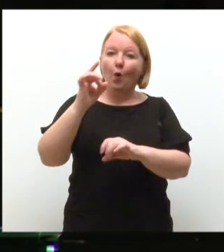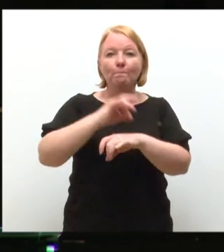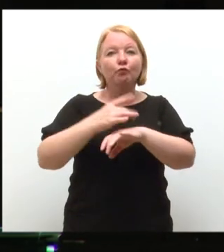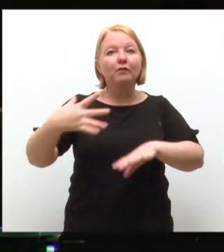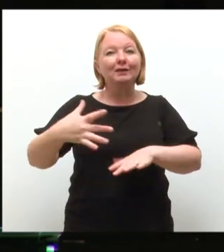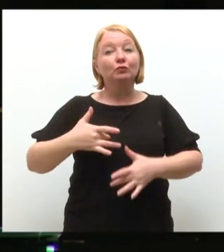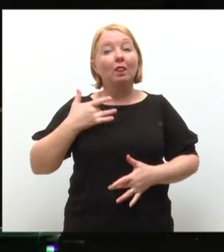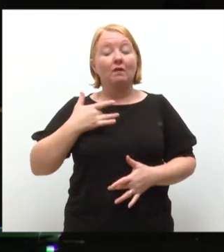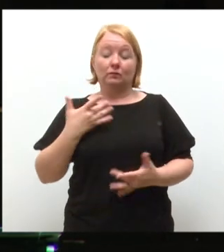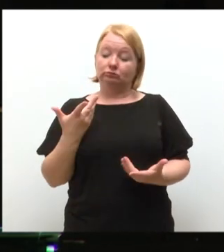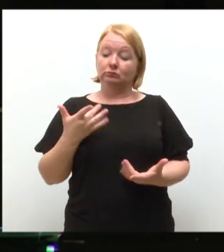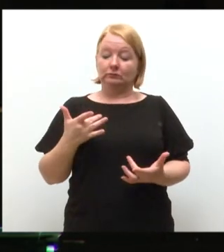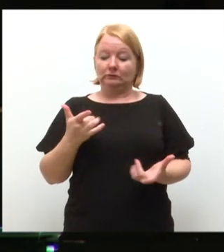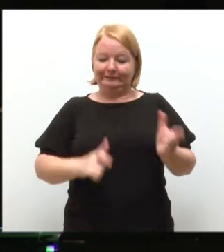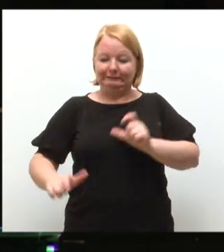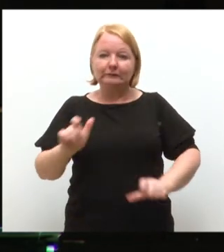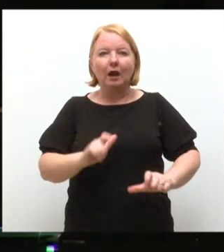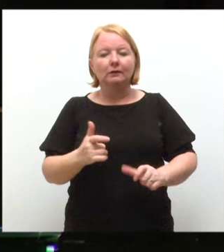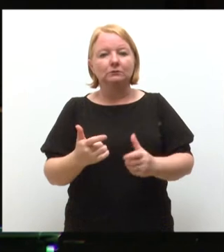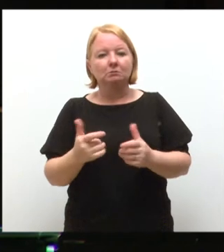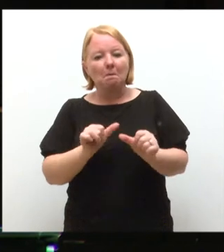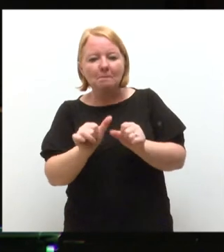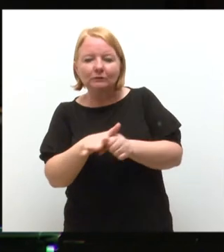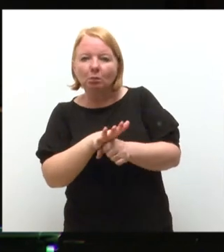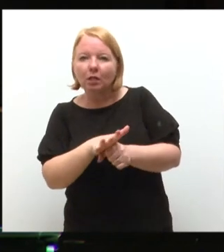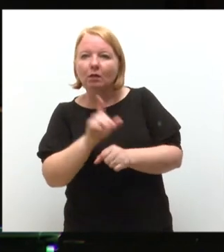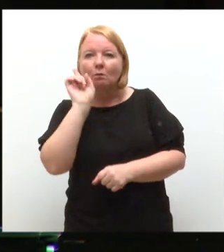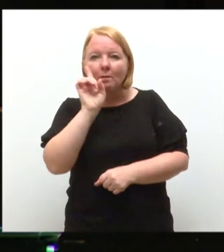science a better place for both men and women.